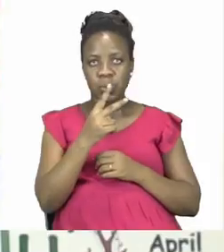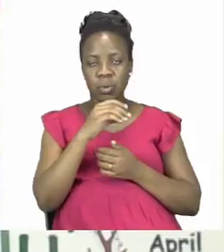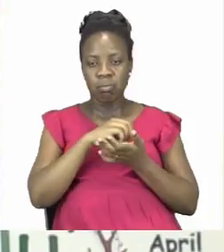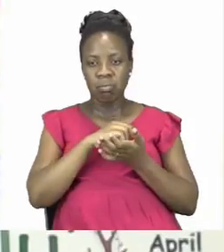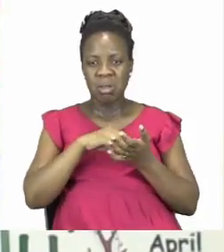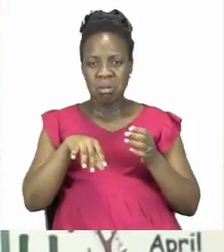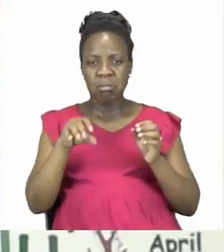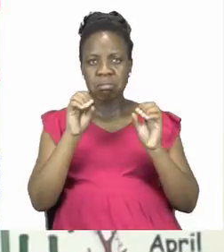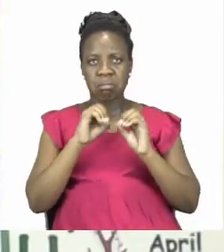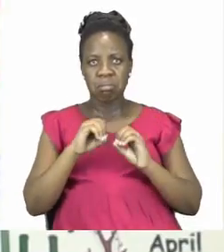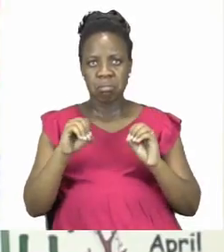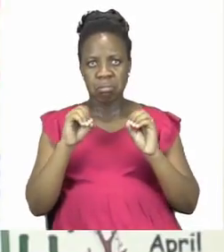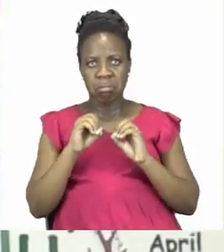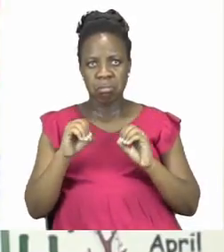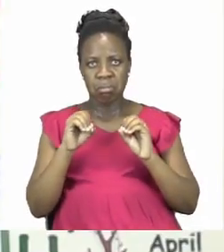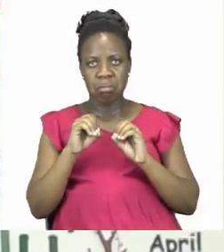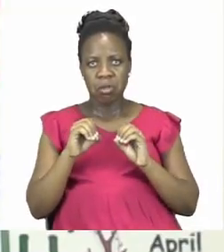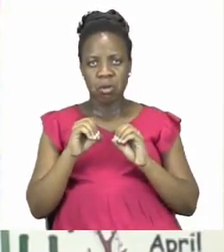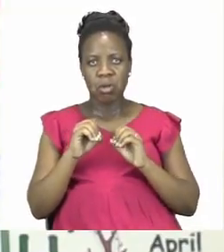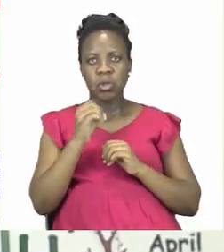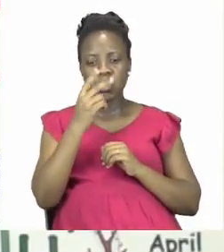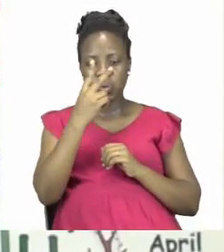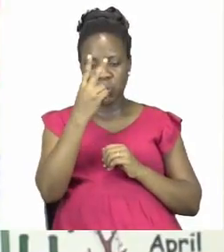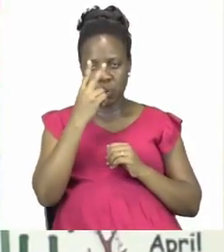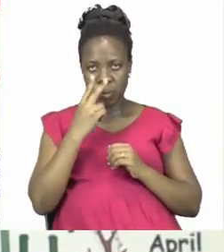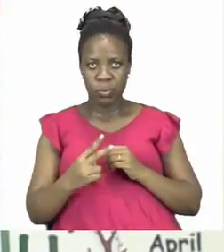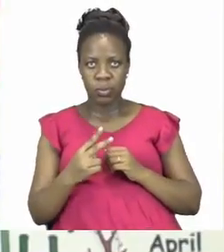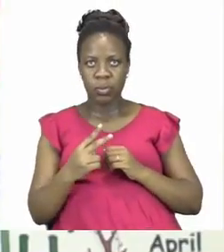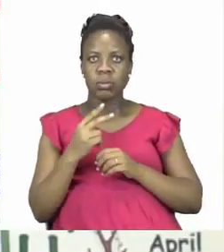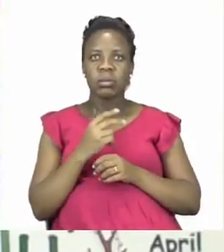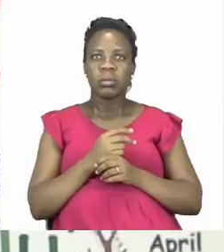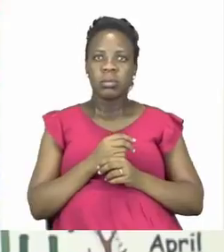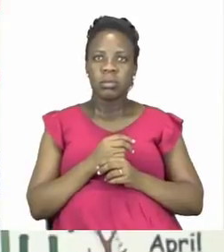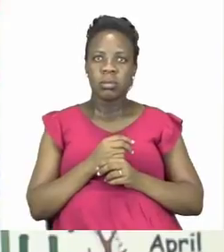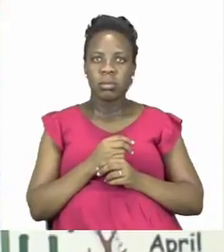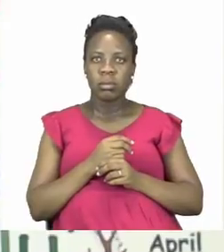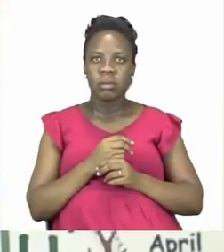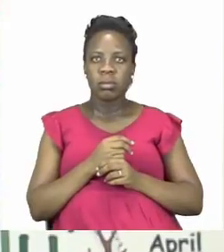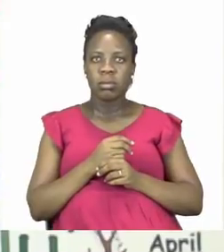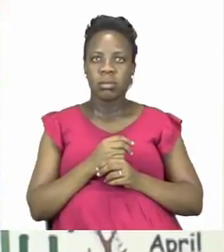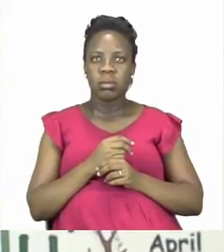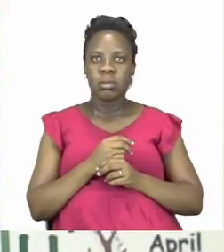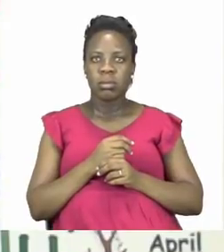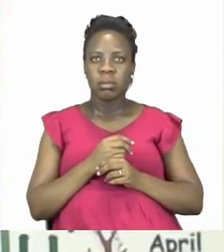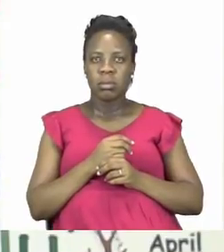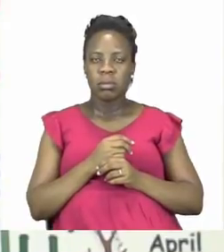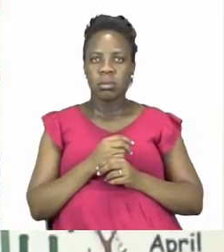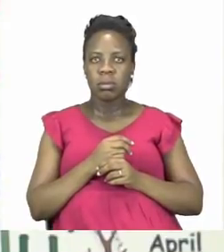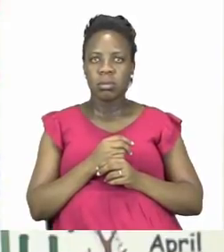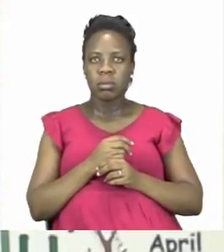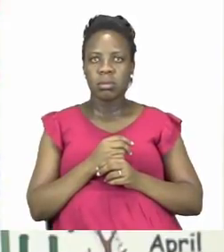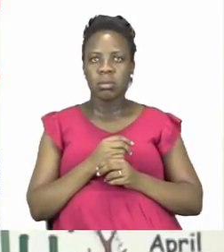minus nothing. You will see there's absolutely nothing there. So 2 minus